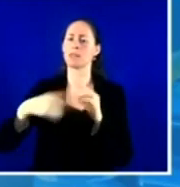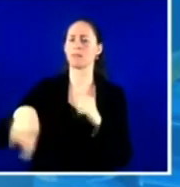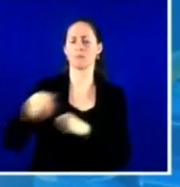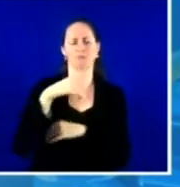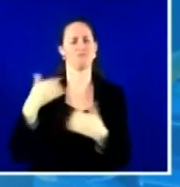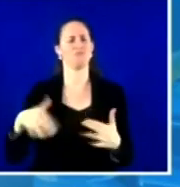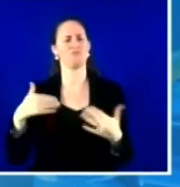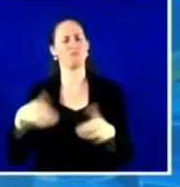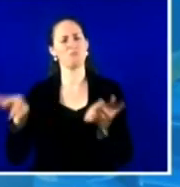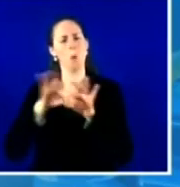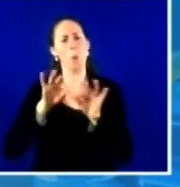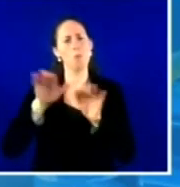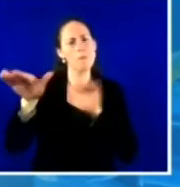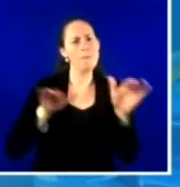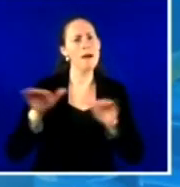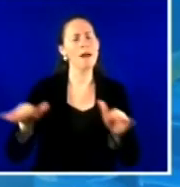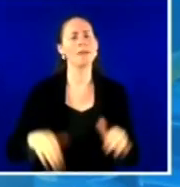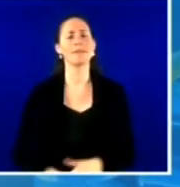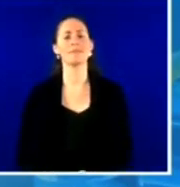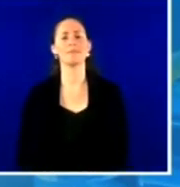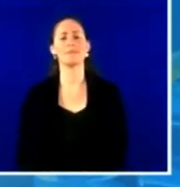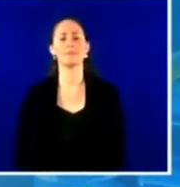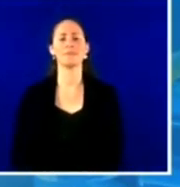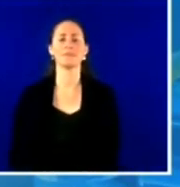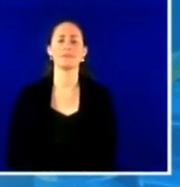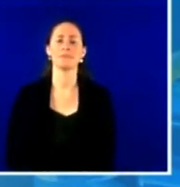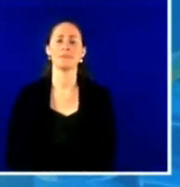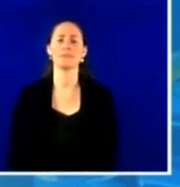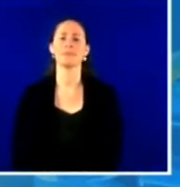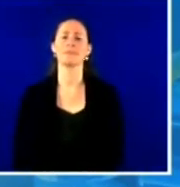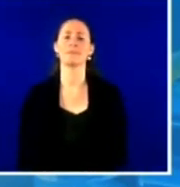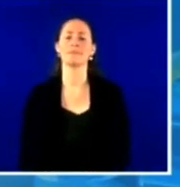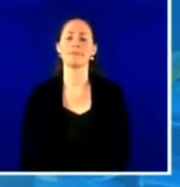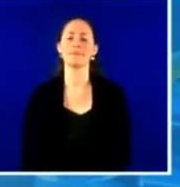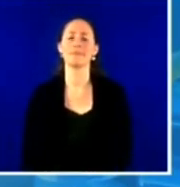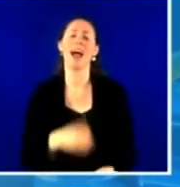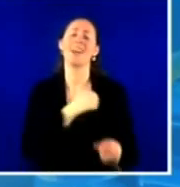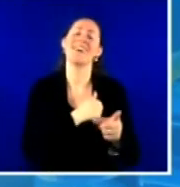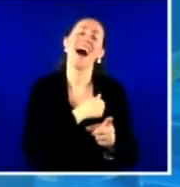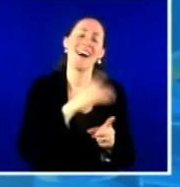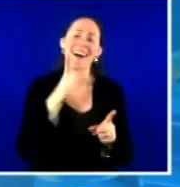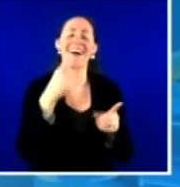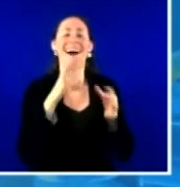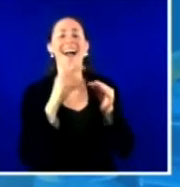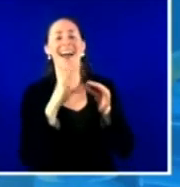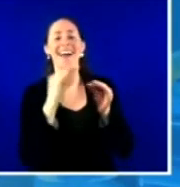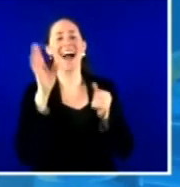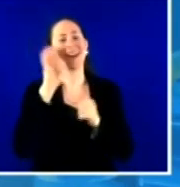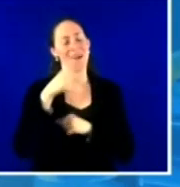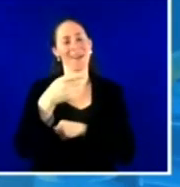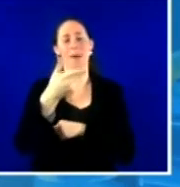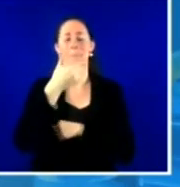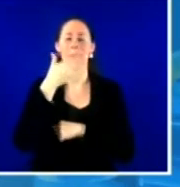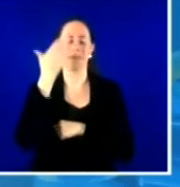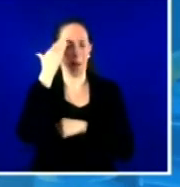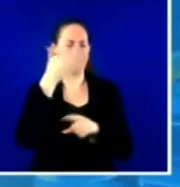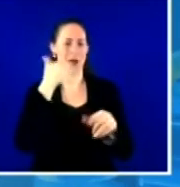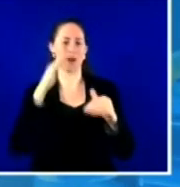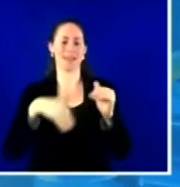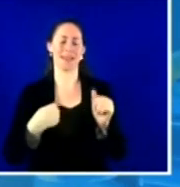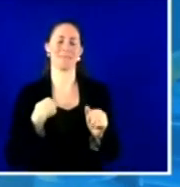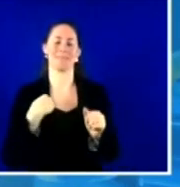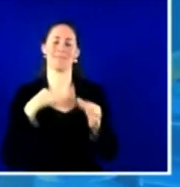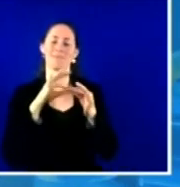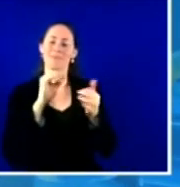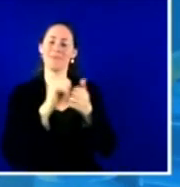you also asked about long COVID, um, you know, and I think, you know, you, you know, this better than anybody. We, we don't, uh, you know, there, there's lots